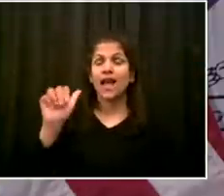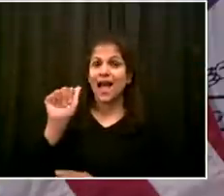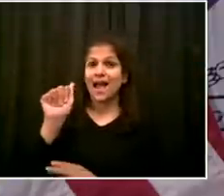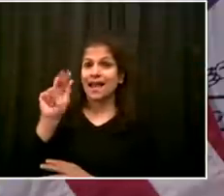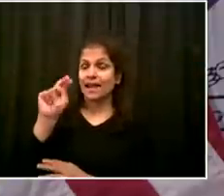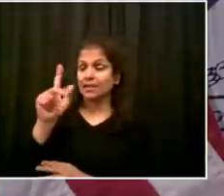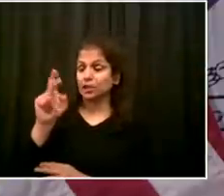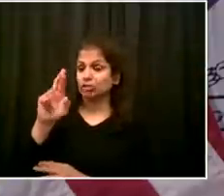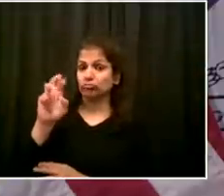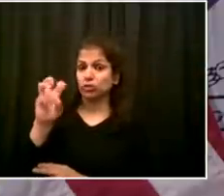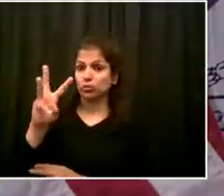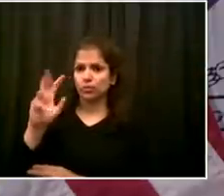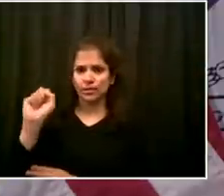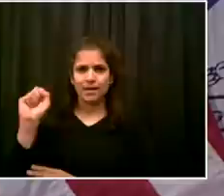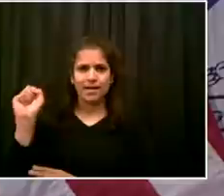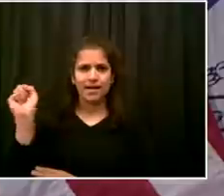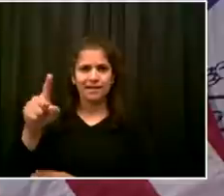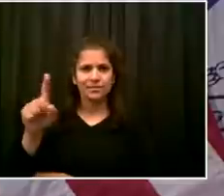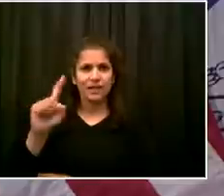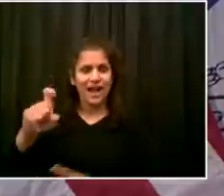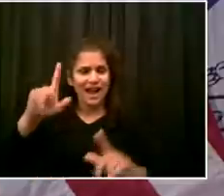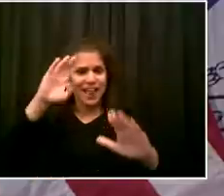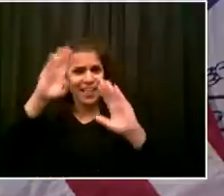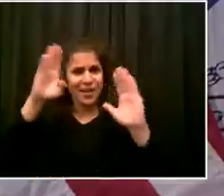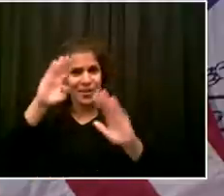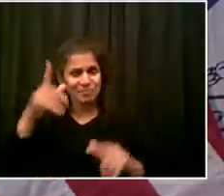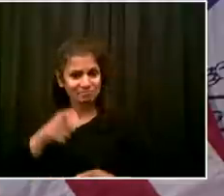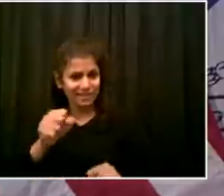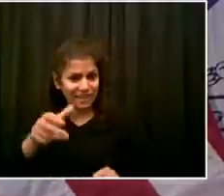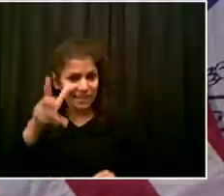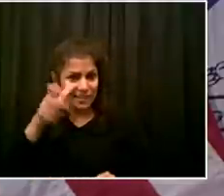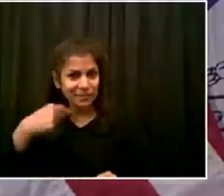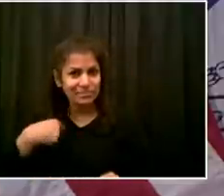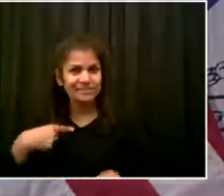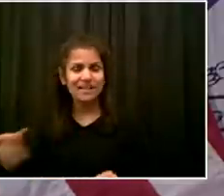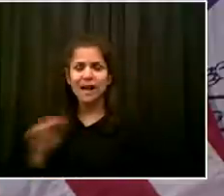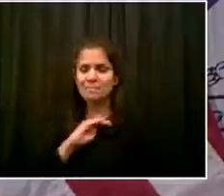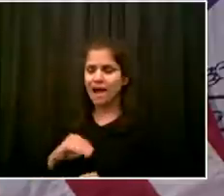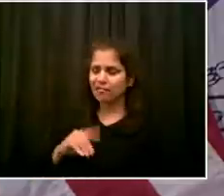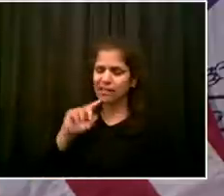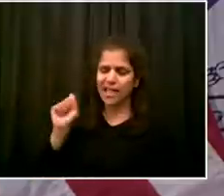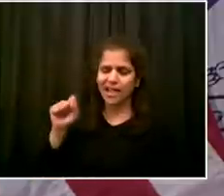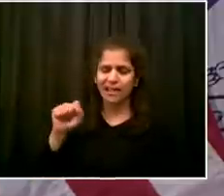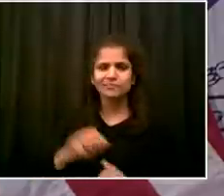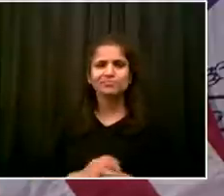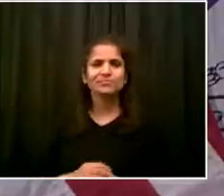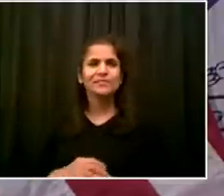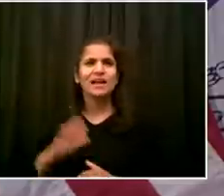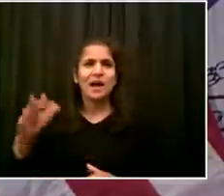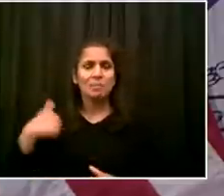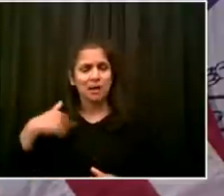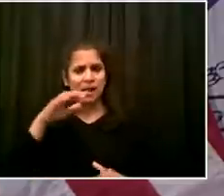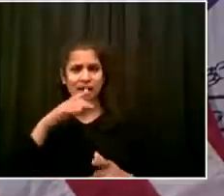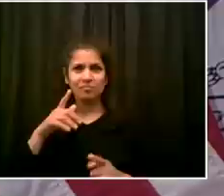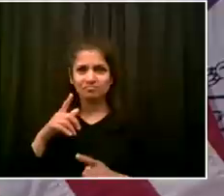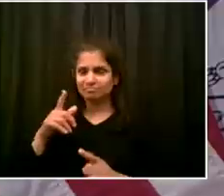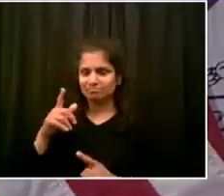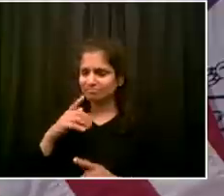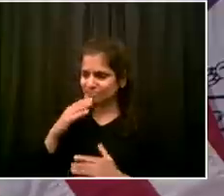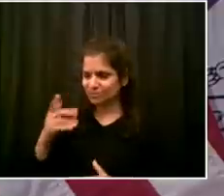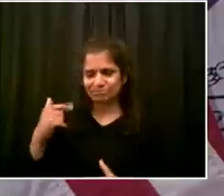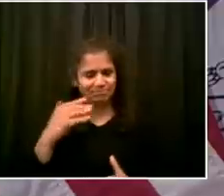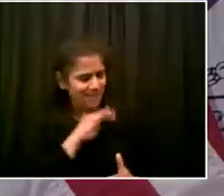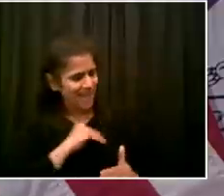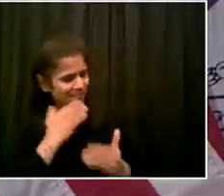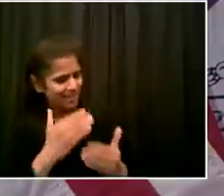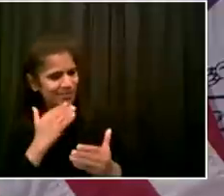Hello. Can everyone hear me? Yeah, Andrew. How are you doing? I'm okay, Mayor. Thank you. I hope you're doing well. My question is about the